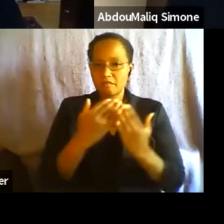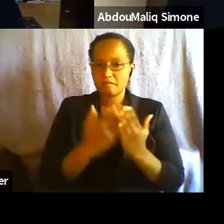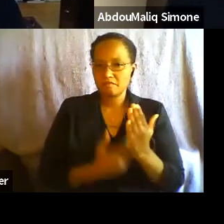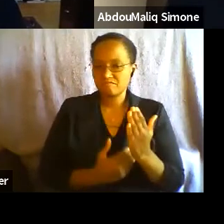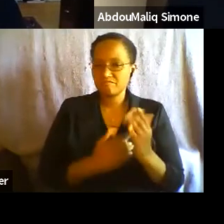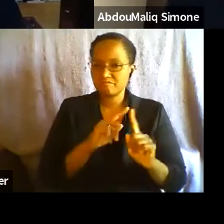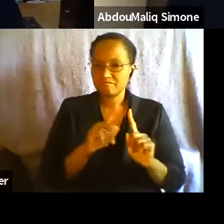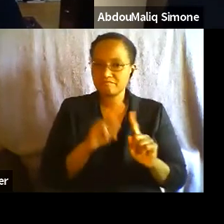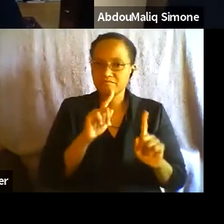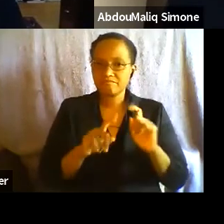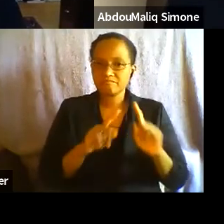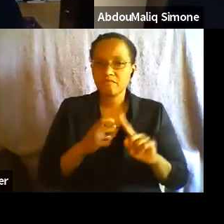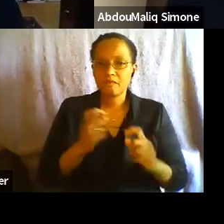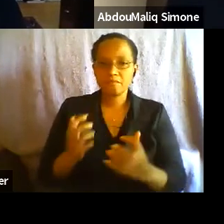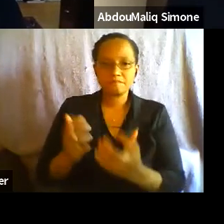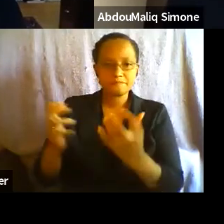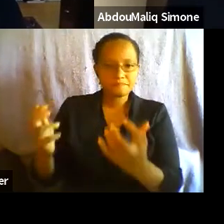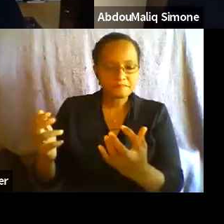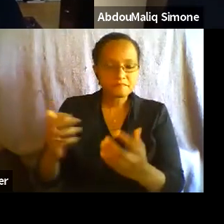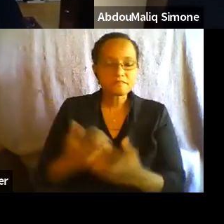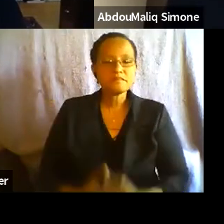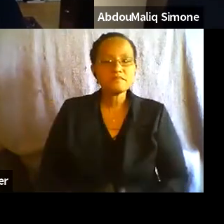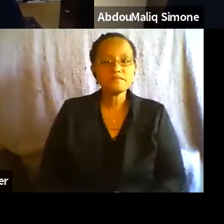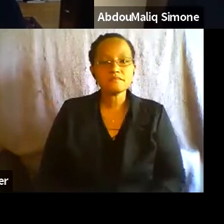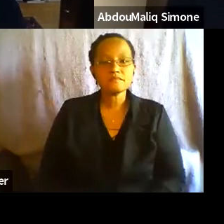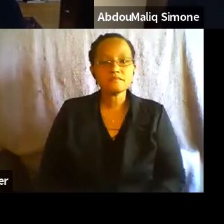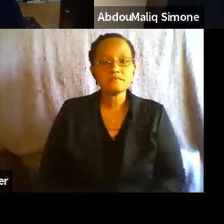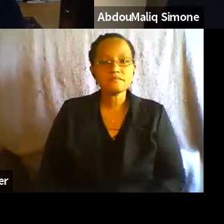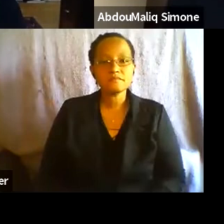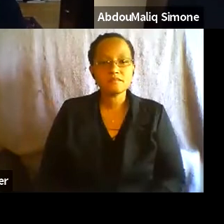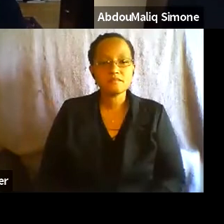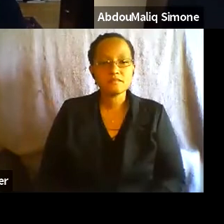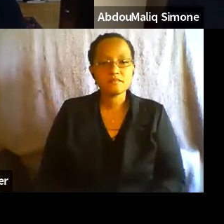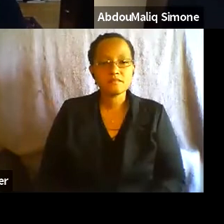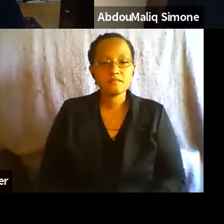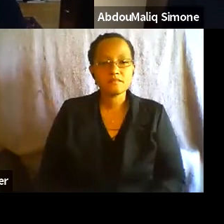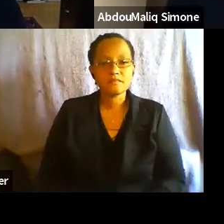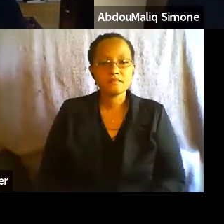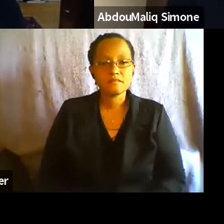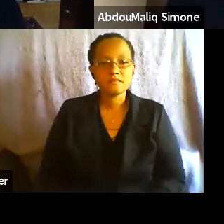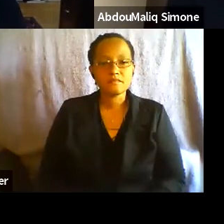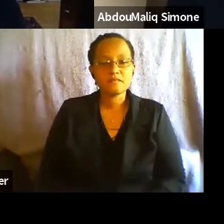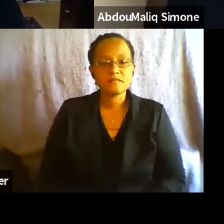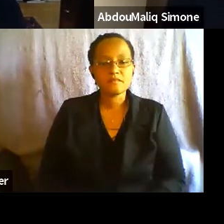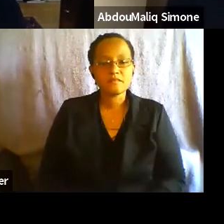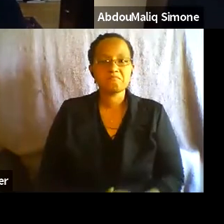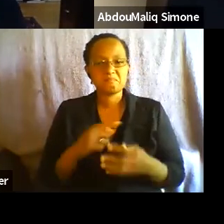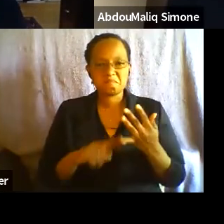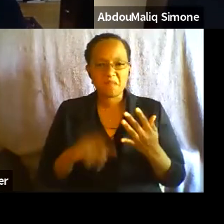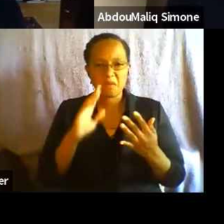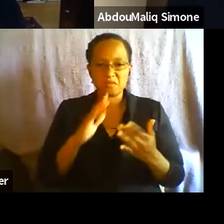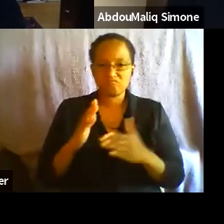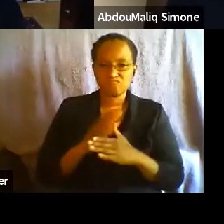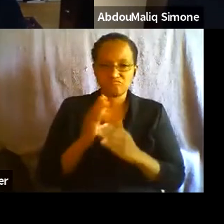that I would like to share. So there are quite a few of them,